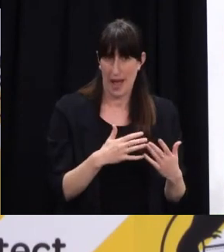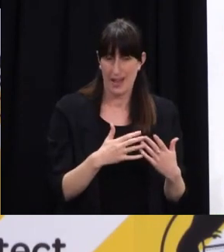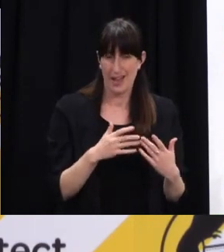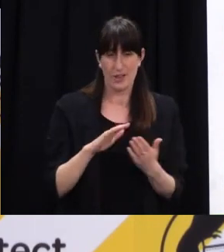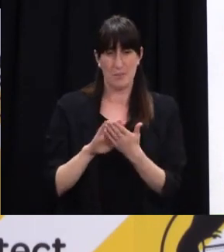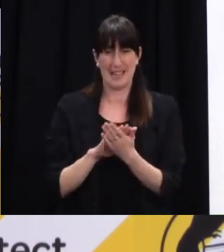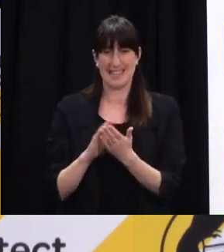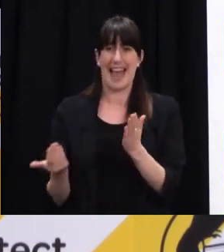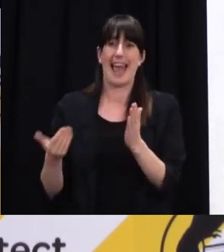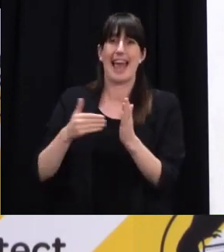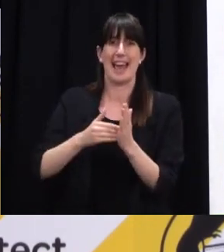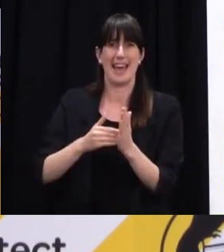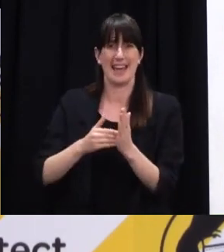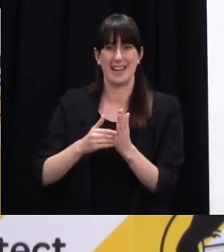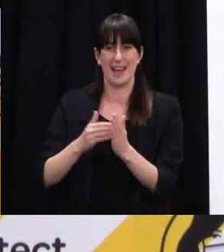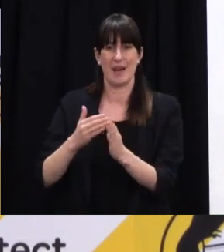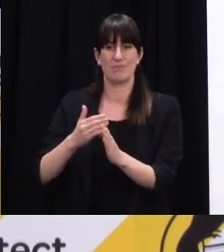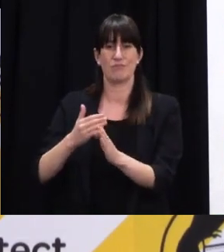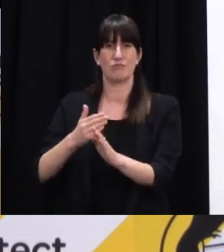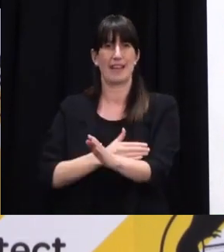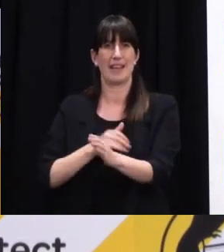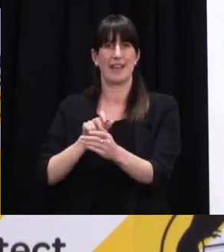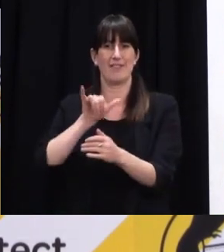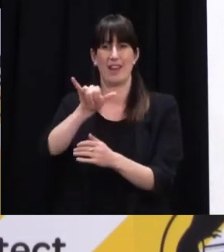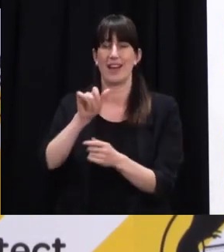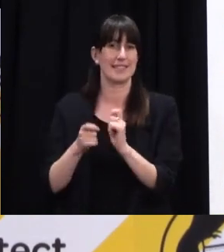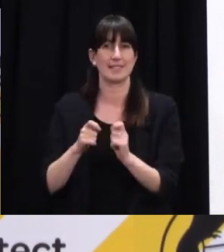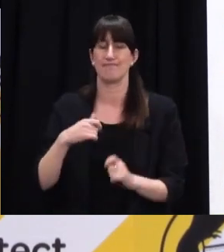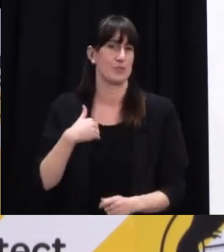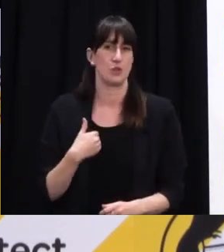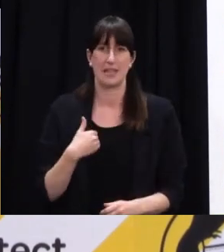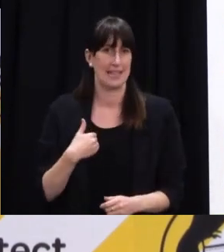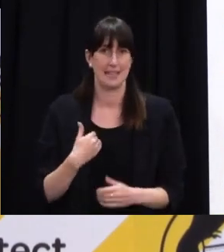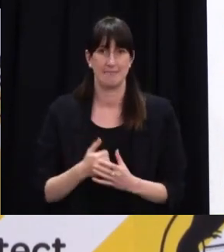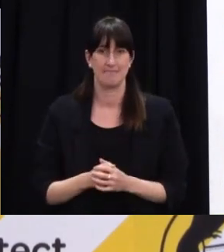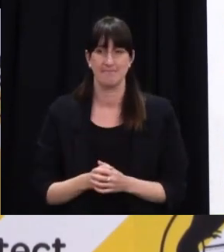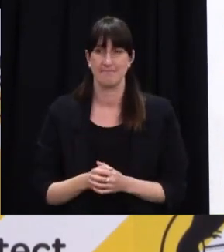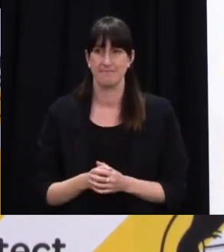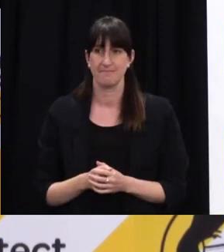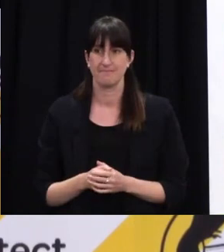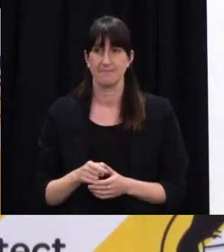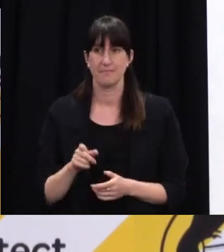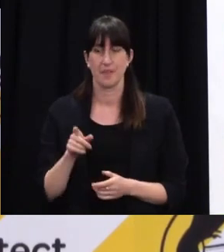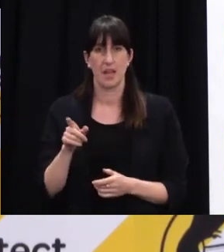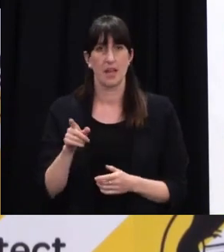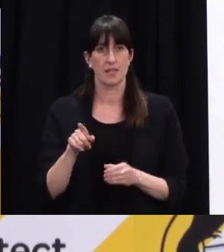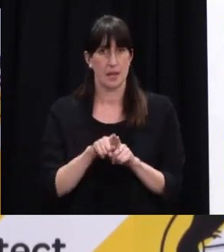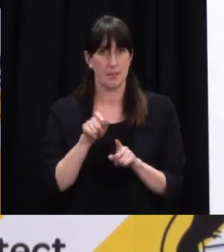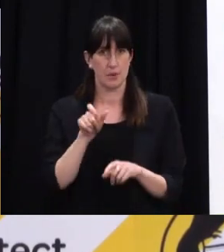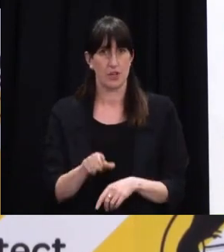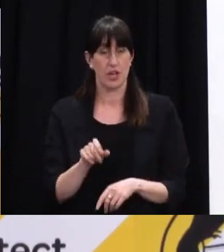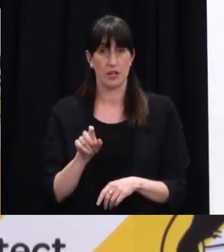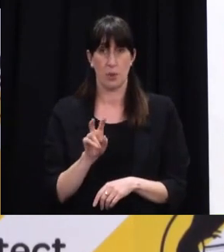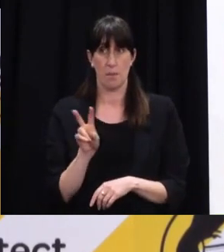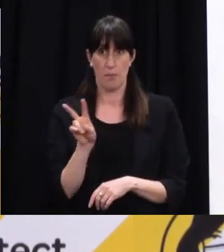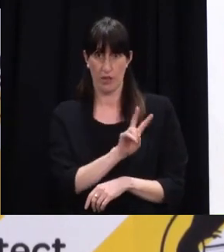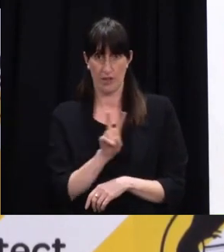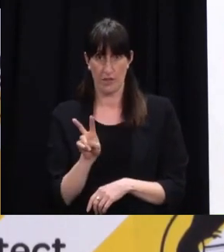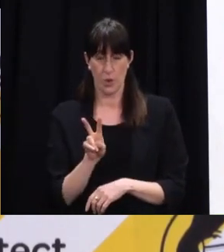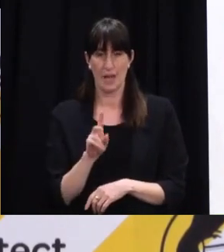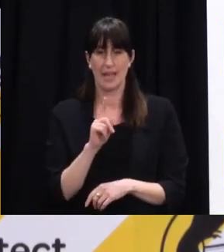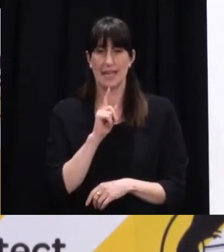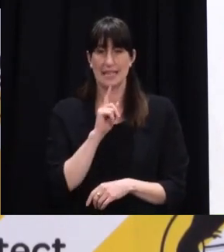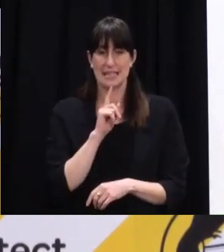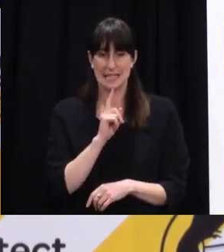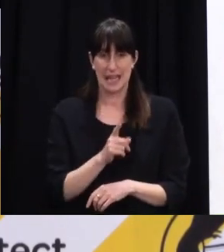-departure testing at that point in time for people flying out of Sydney. But in terms of what you both said, the period in which those flights ran for